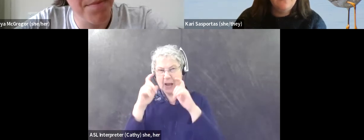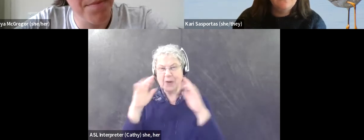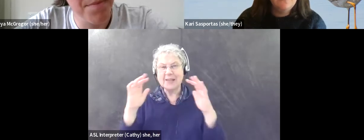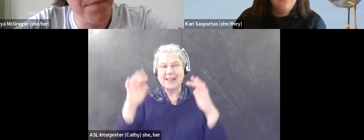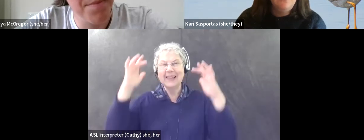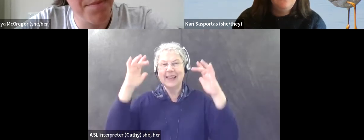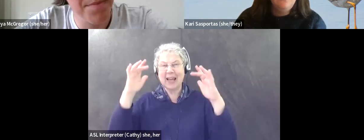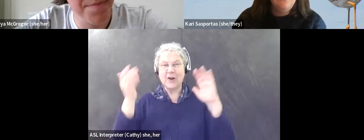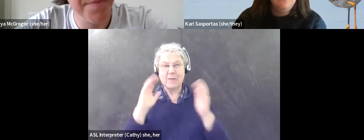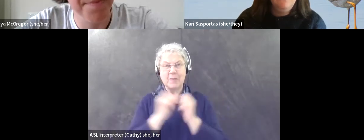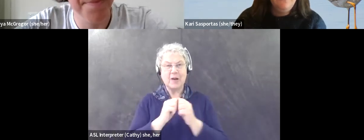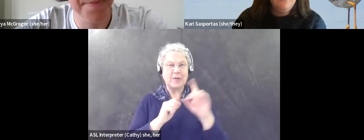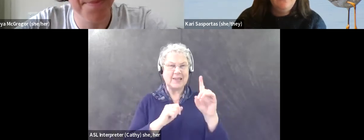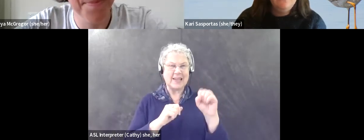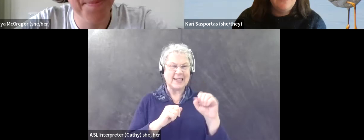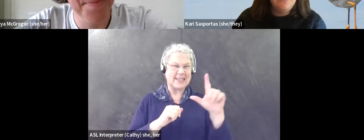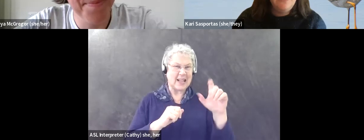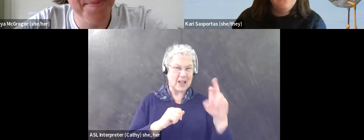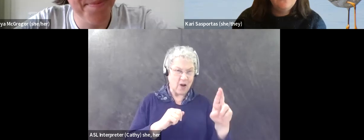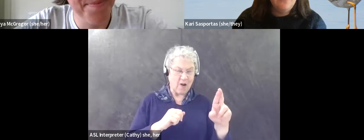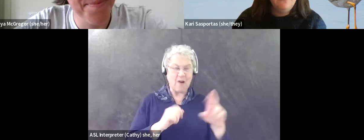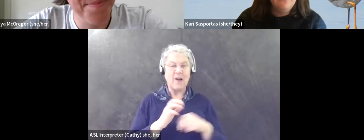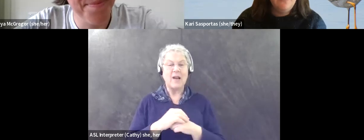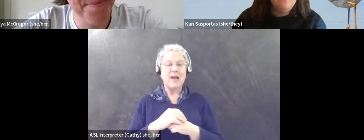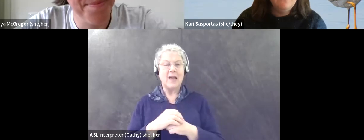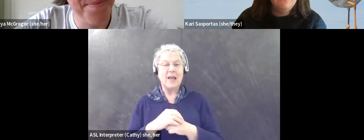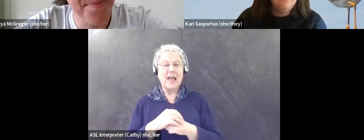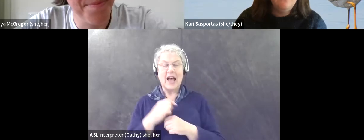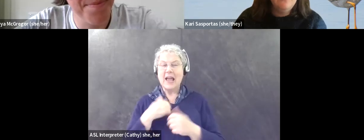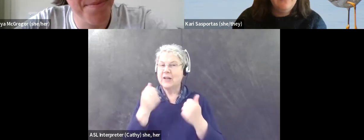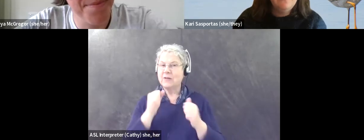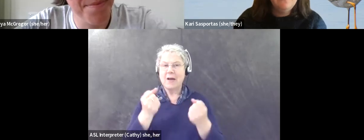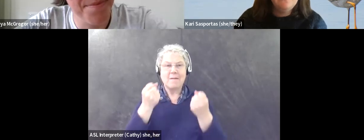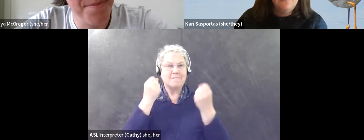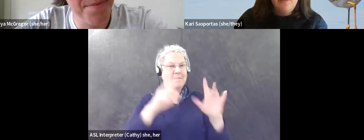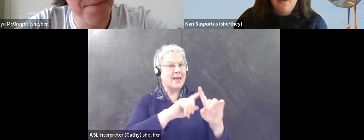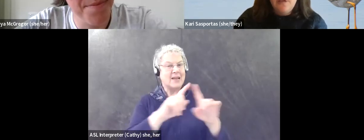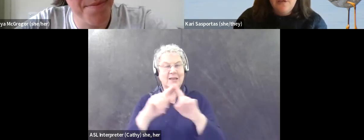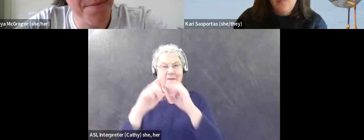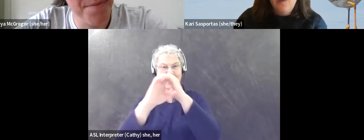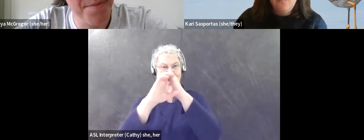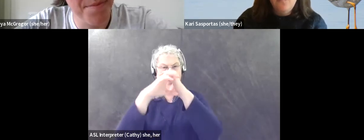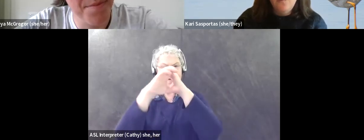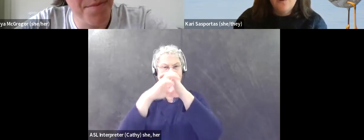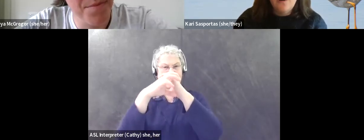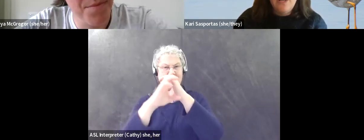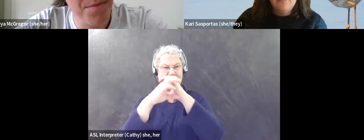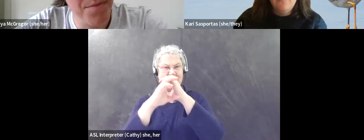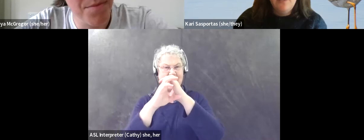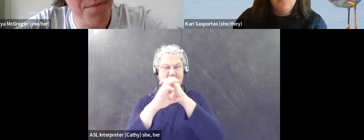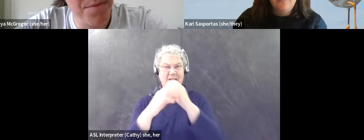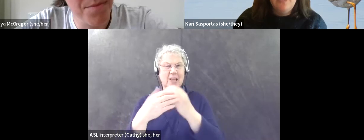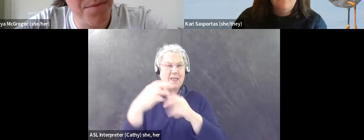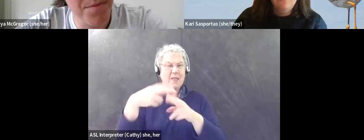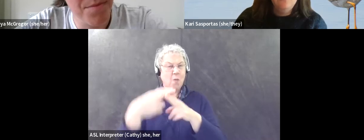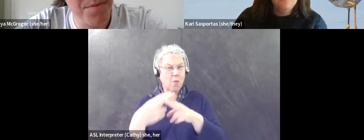DSLRs. Um, and I had to try out a lot of different telephoto lenses, um, before I could